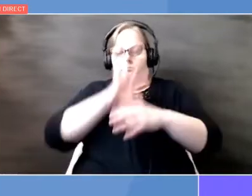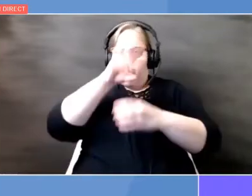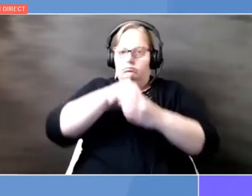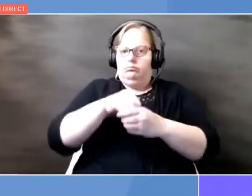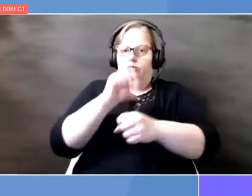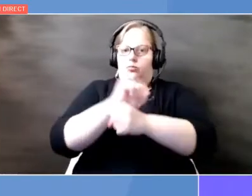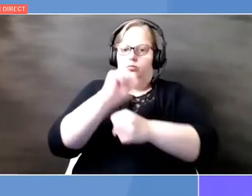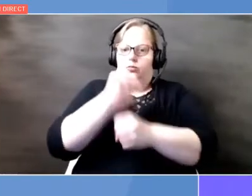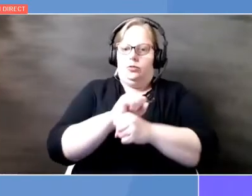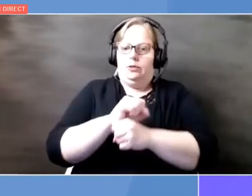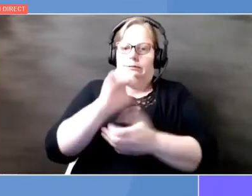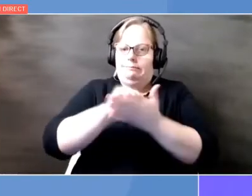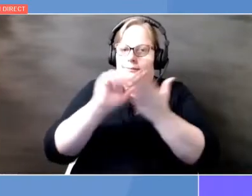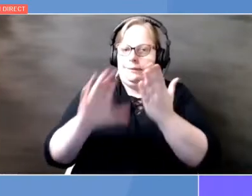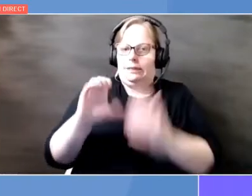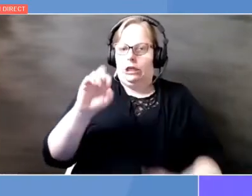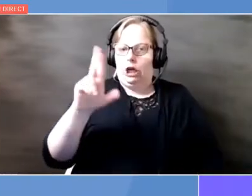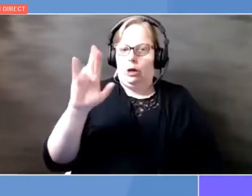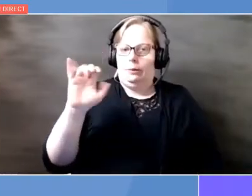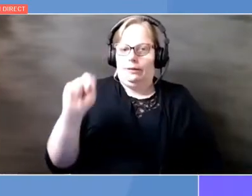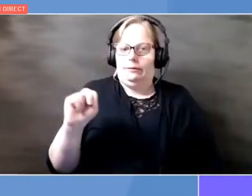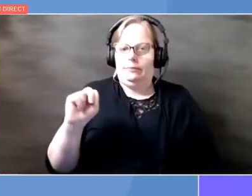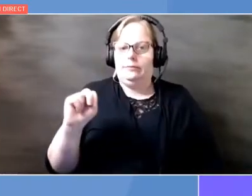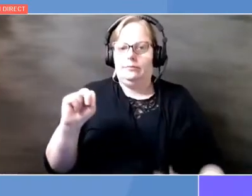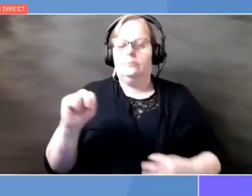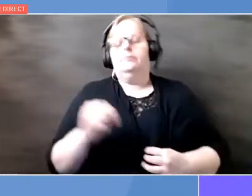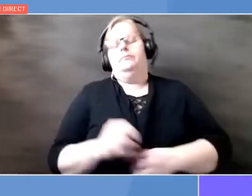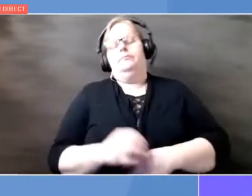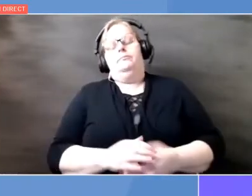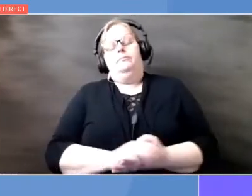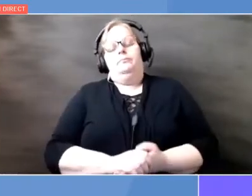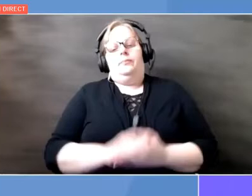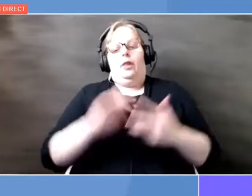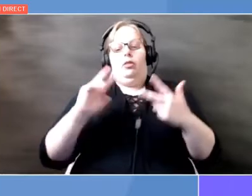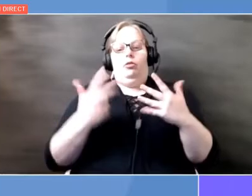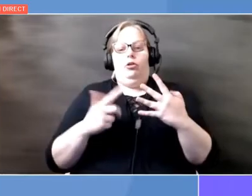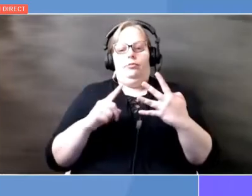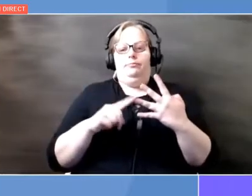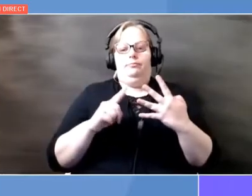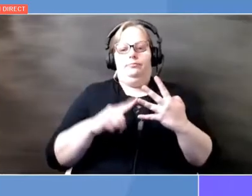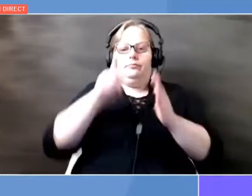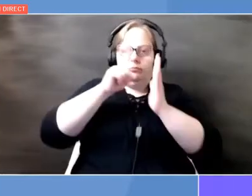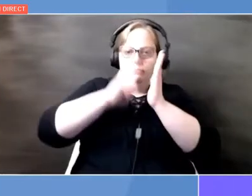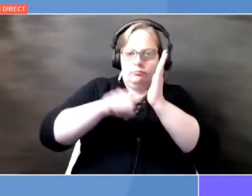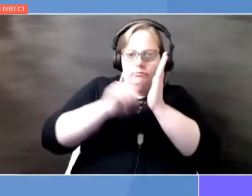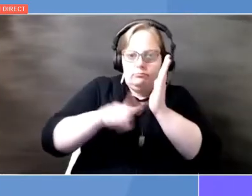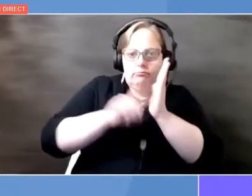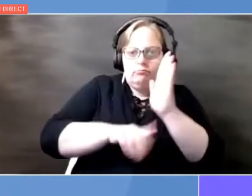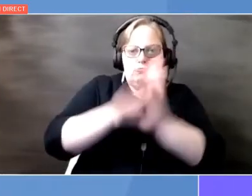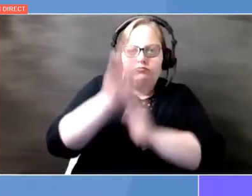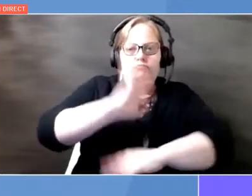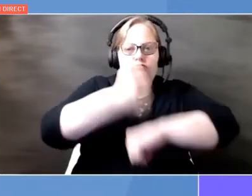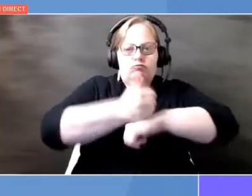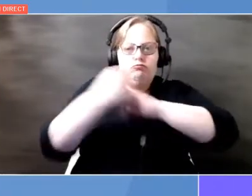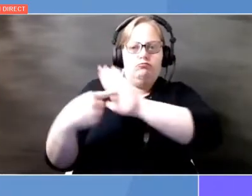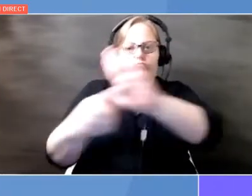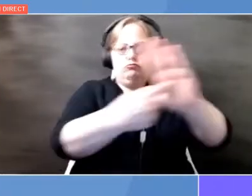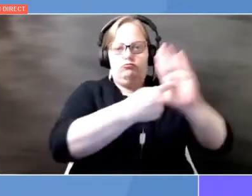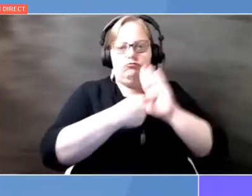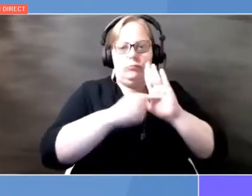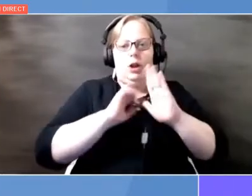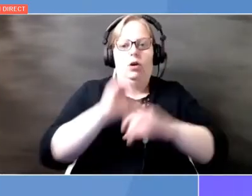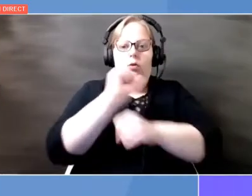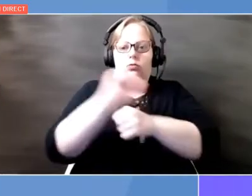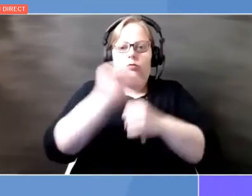of course, the First Movers Coalition. Thirdly, research, development and demonstration. We must coordinate our efforts to